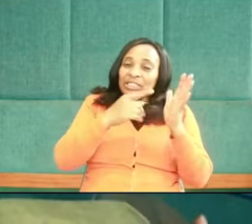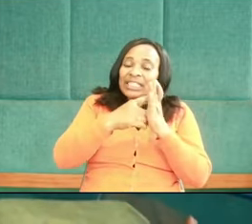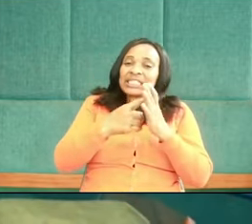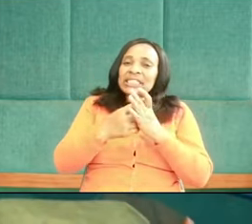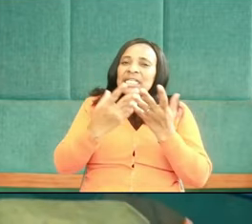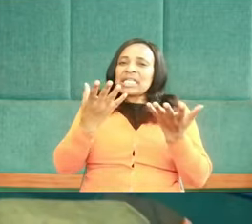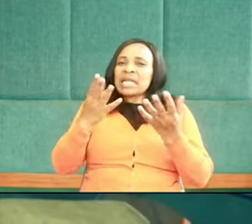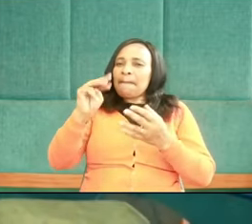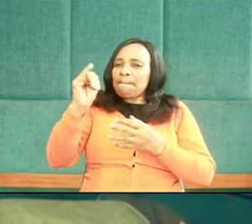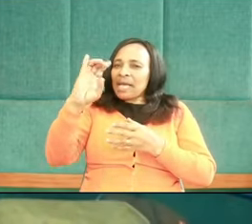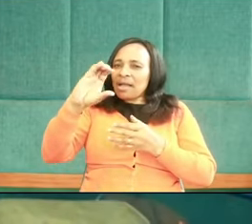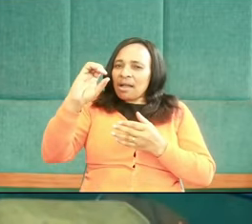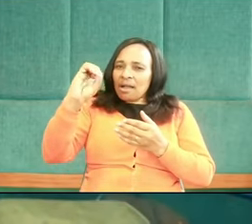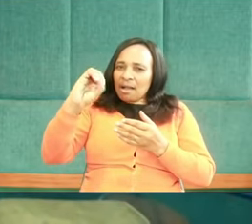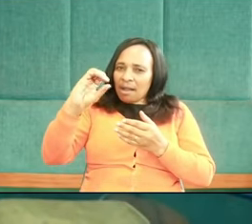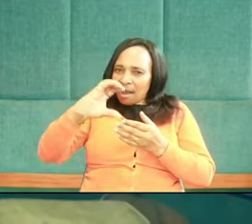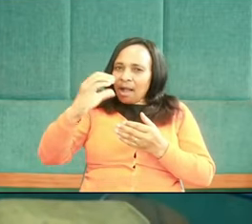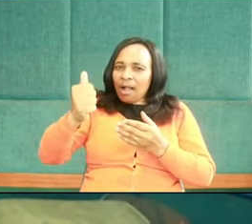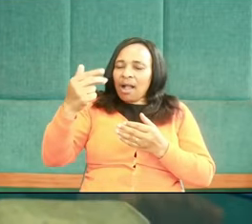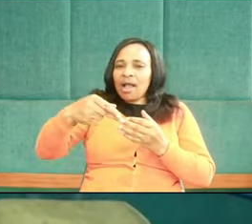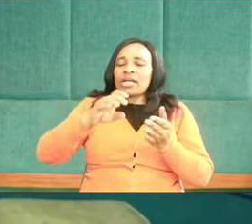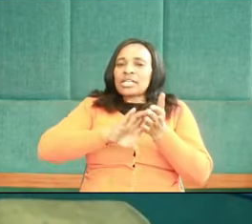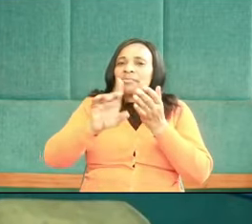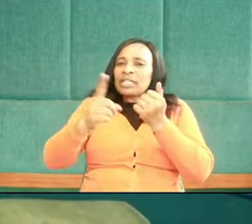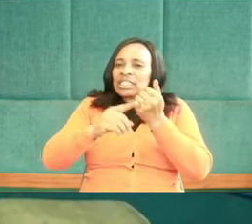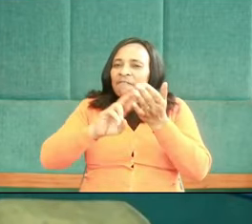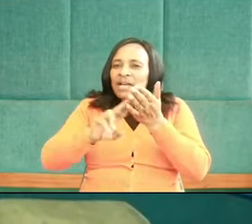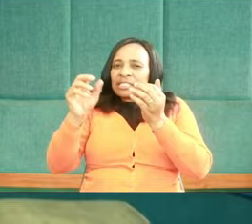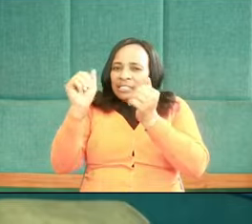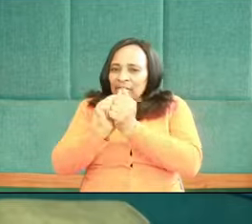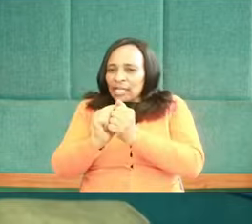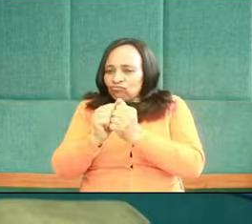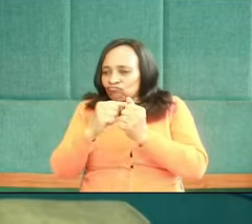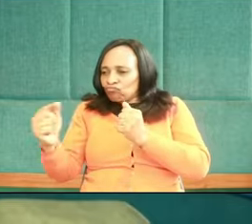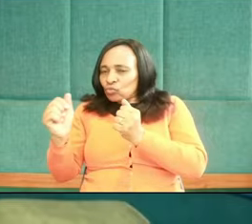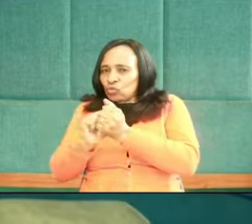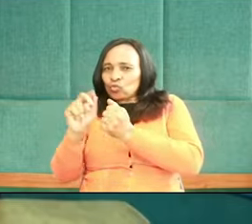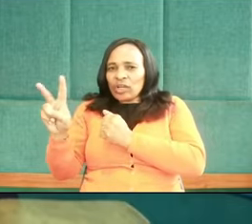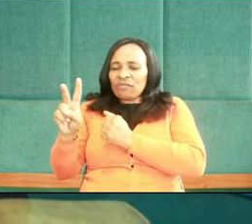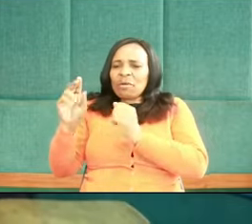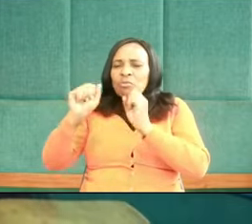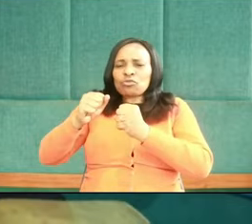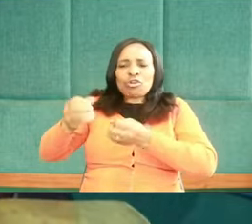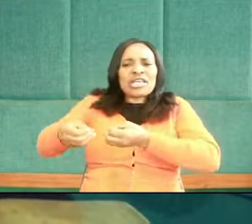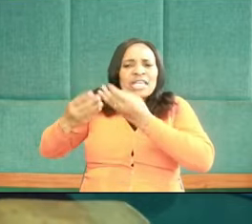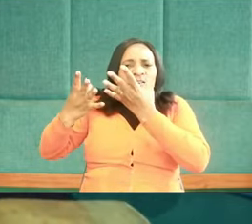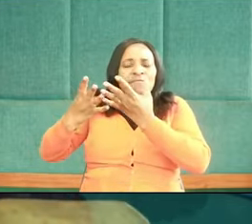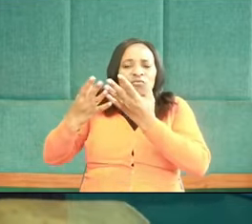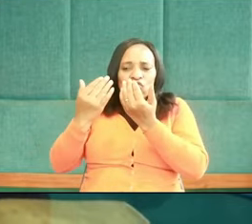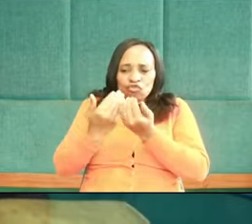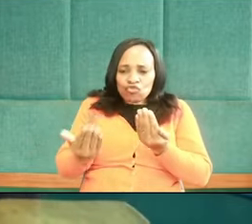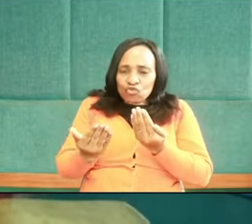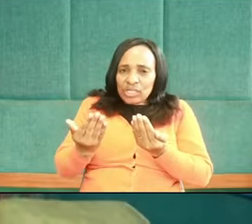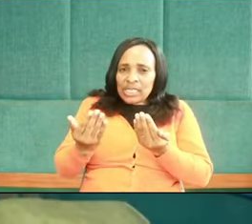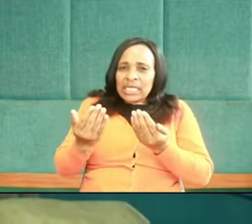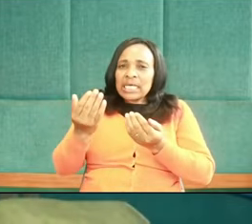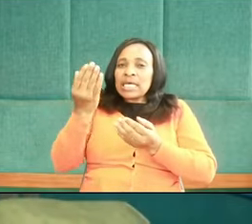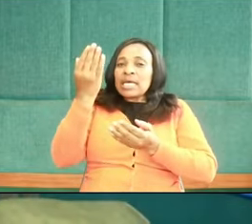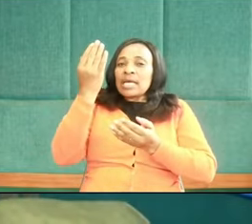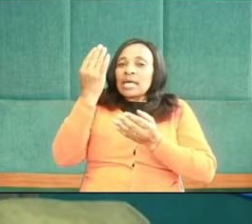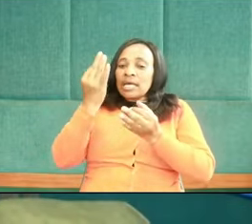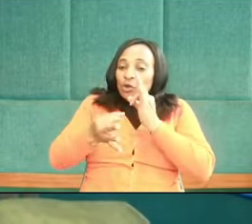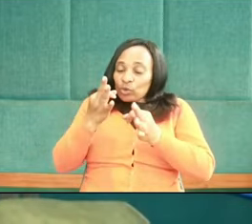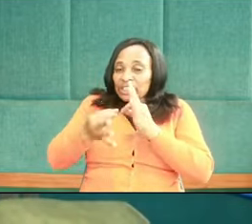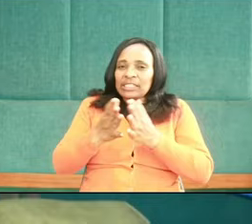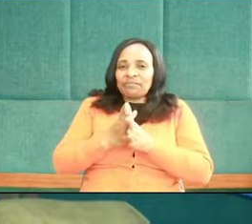6, verses 10 to 12. That's what God says we should give to his children. Equity, fairness, and deference.